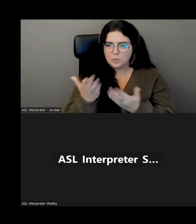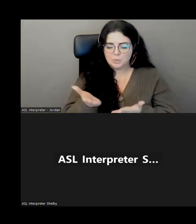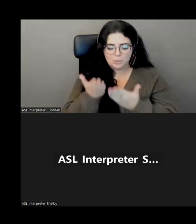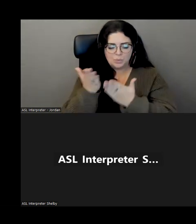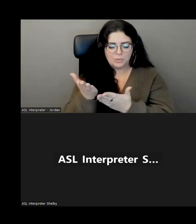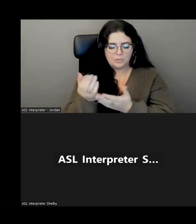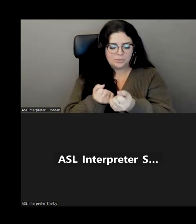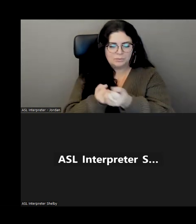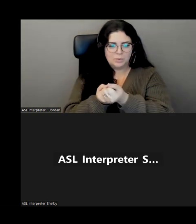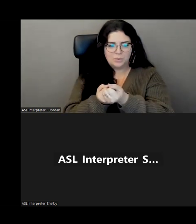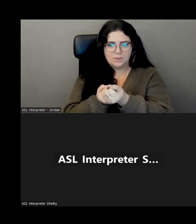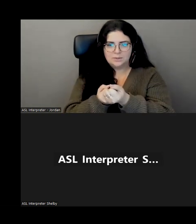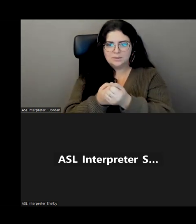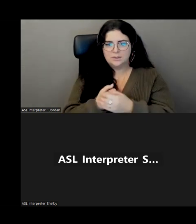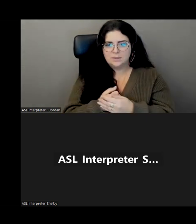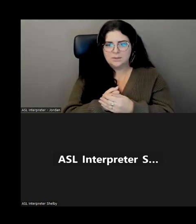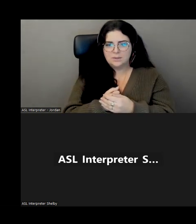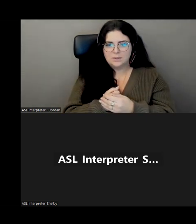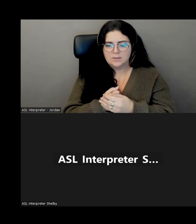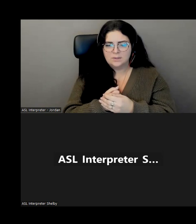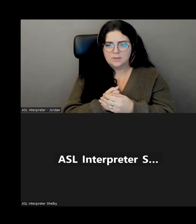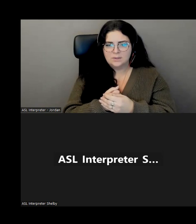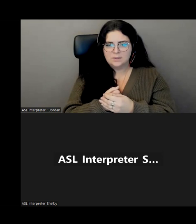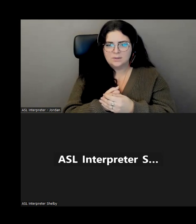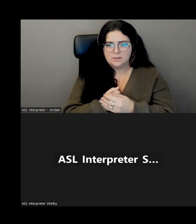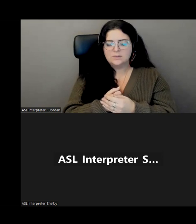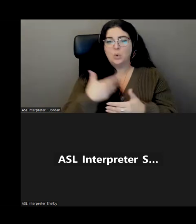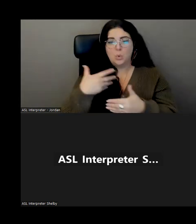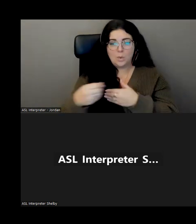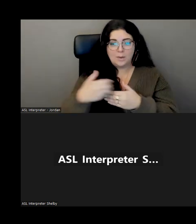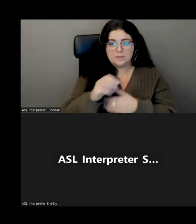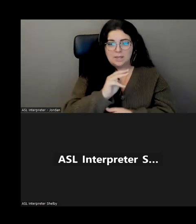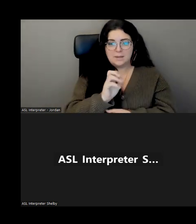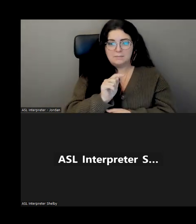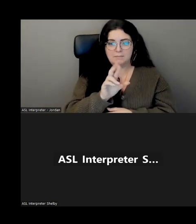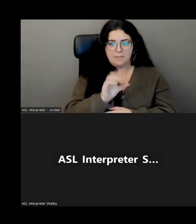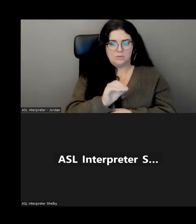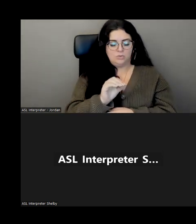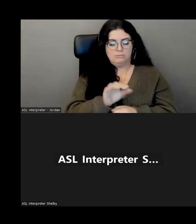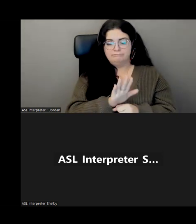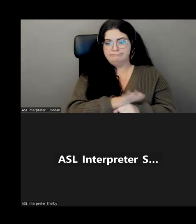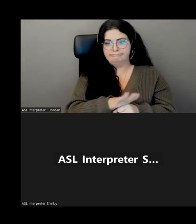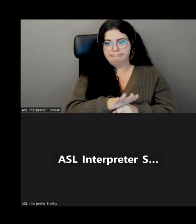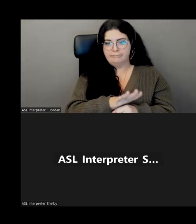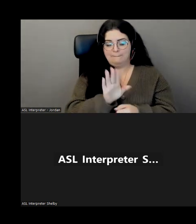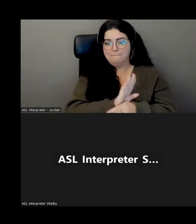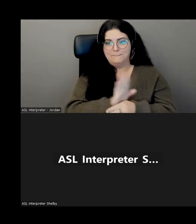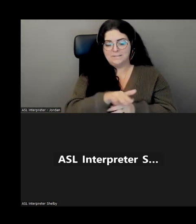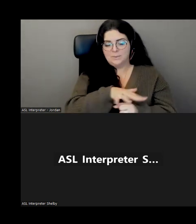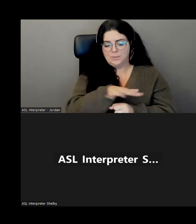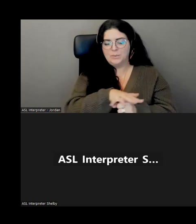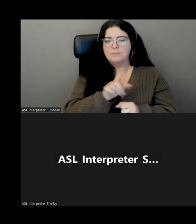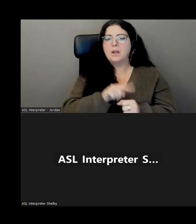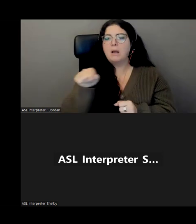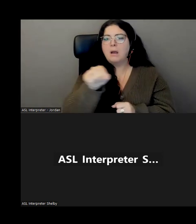outside of some major centers, especially outside of the metro. We've got lots going on in the metro, but we do have some programs